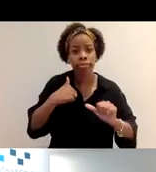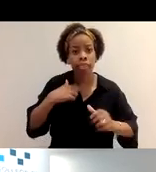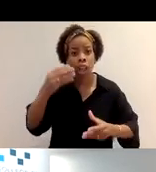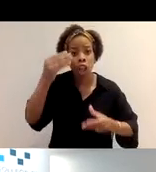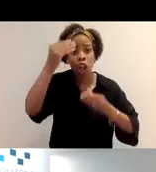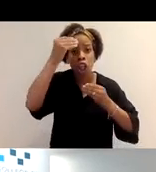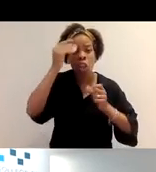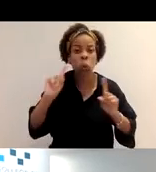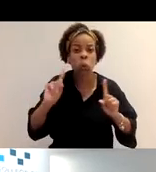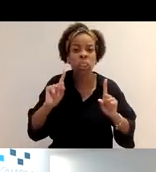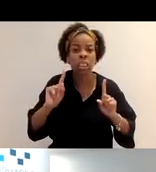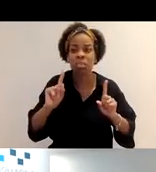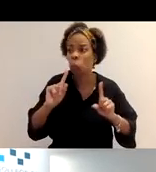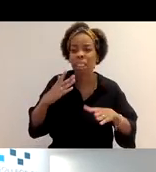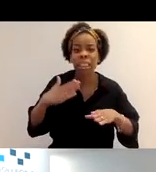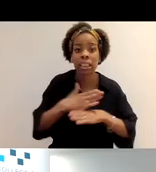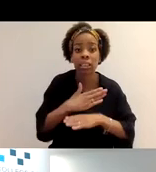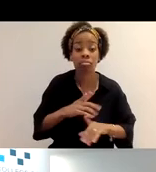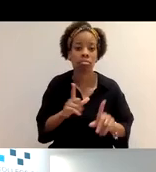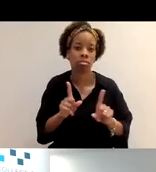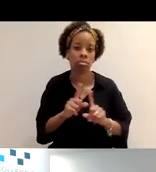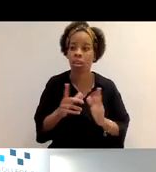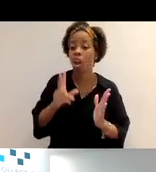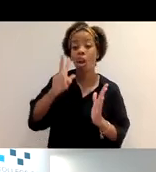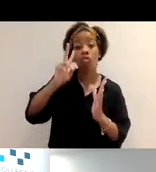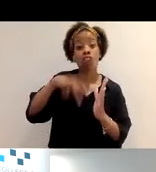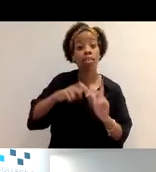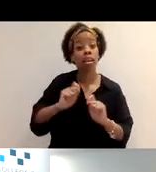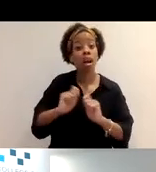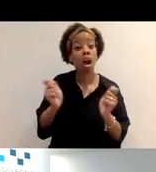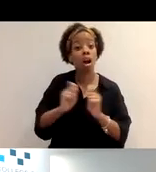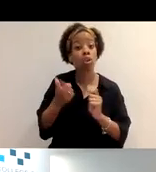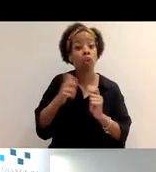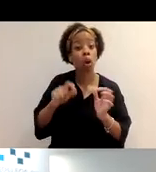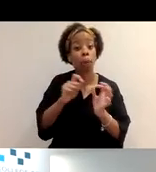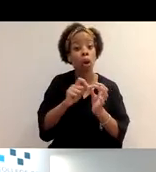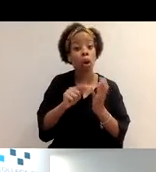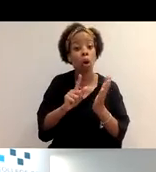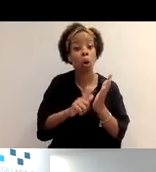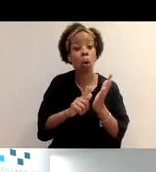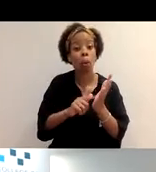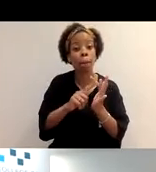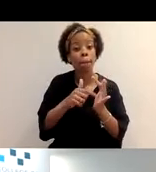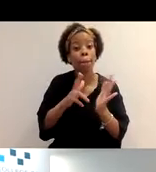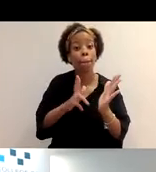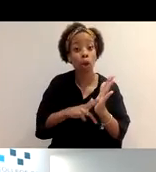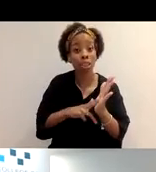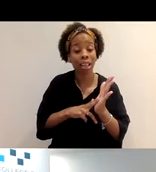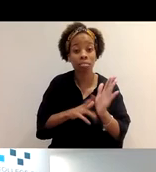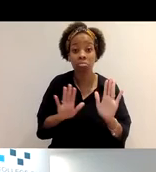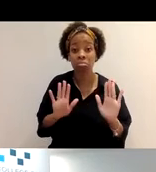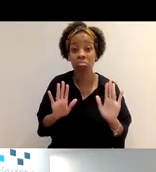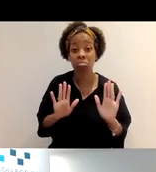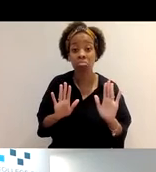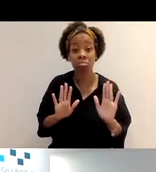So for example, it might be that you read an article in bulletin, in which case all you need to say is, read an